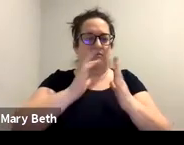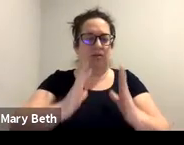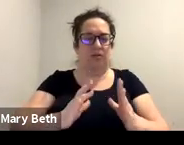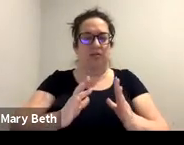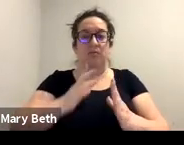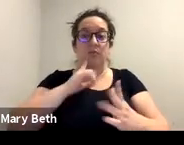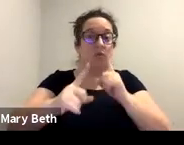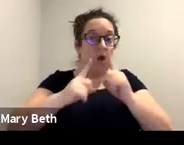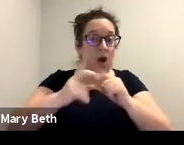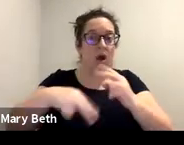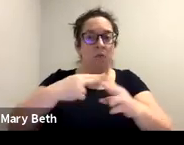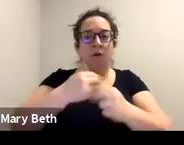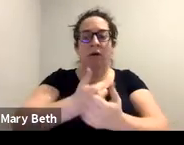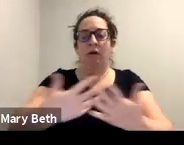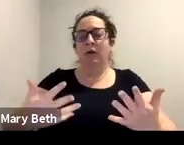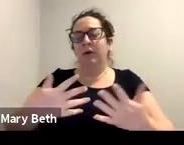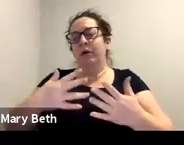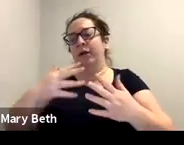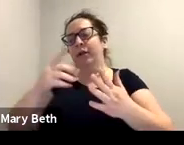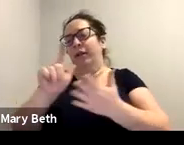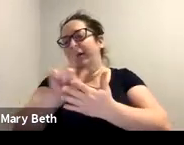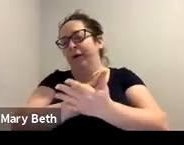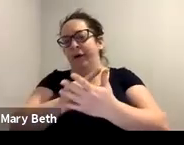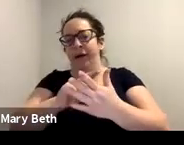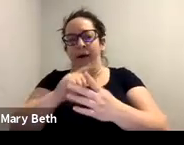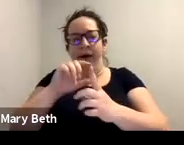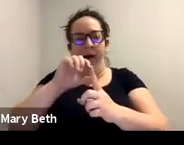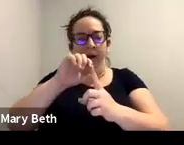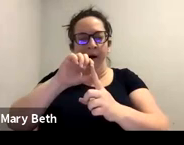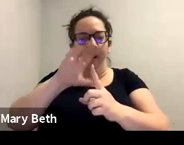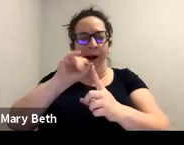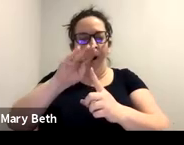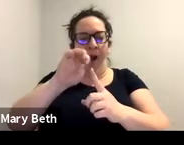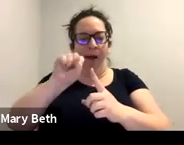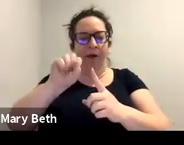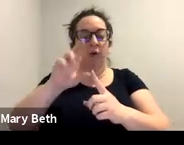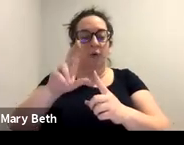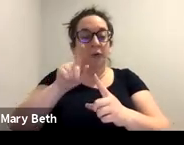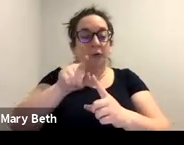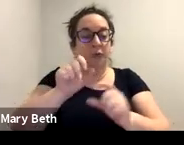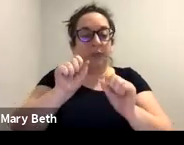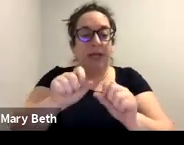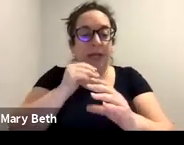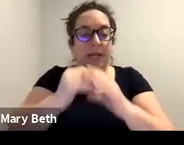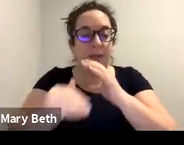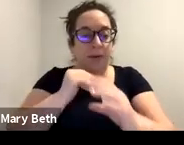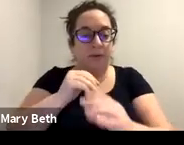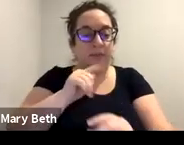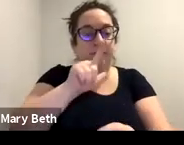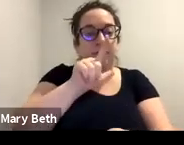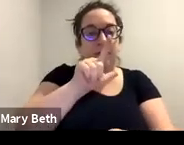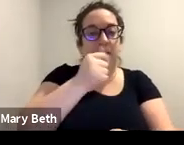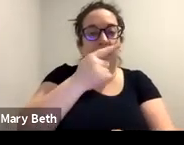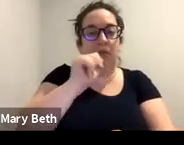you can email us, um, at legal line at SV law center with any questions that you have, or if you want to send a referral